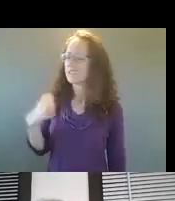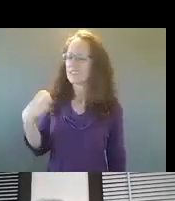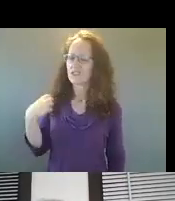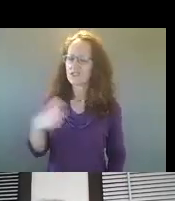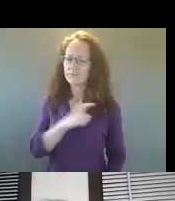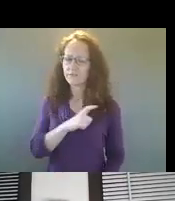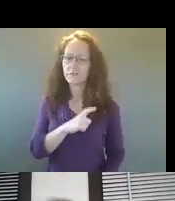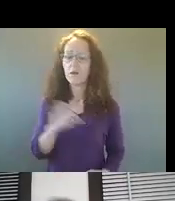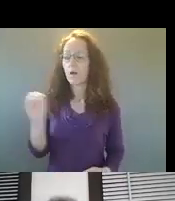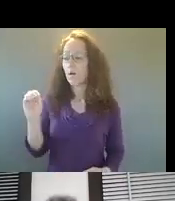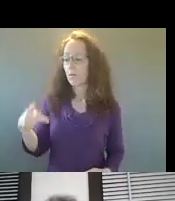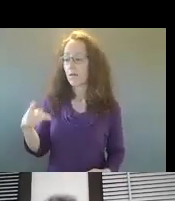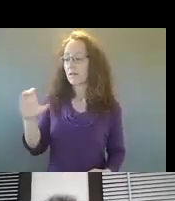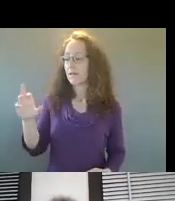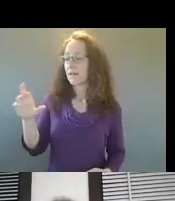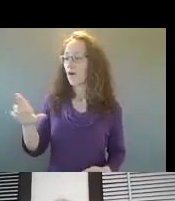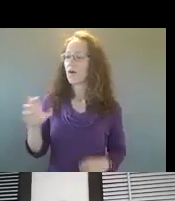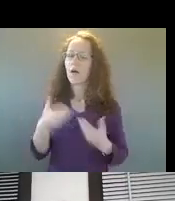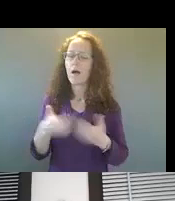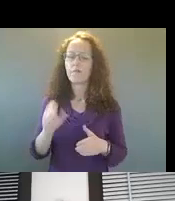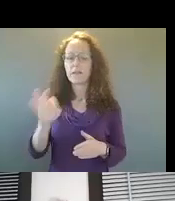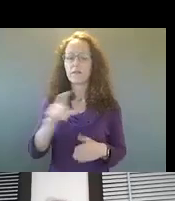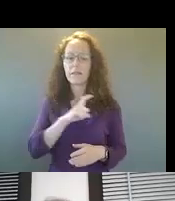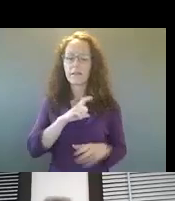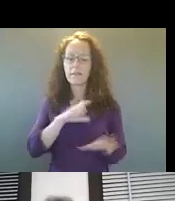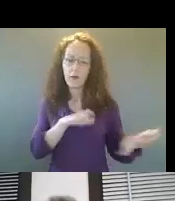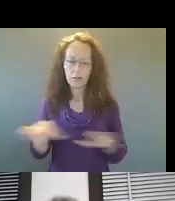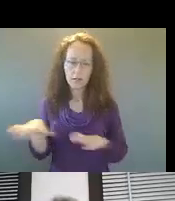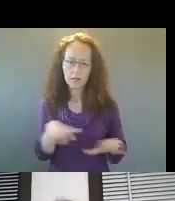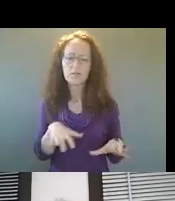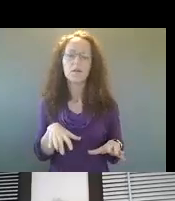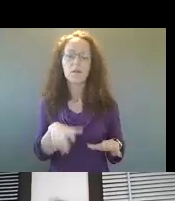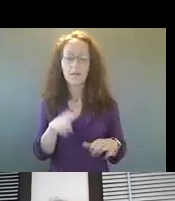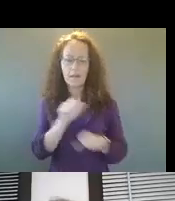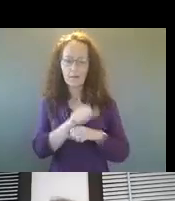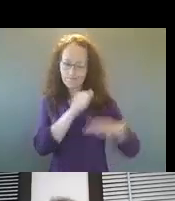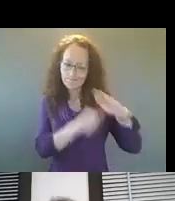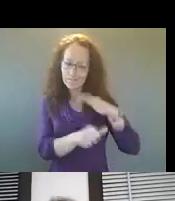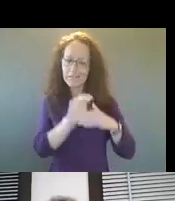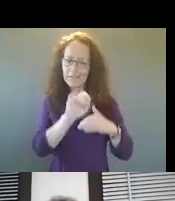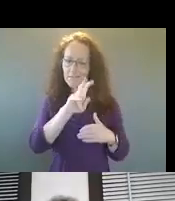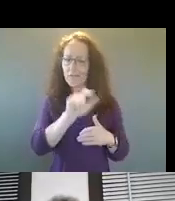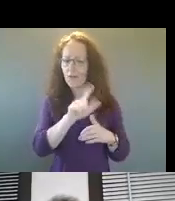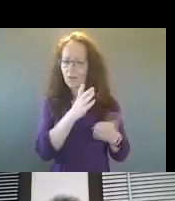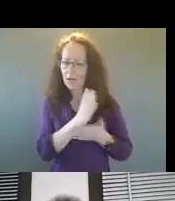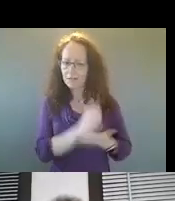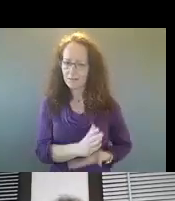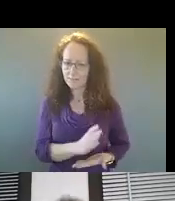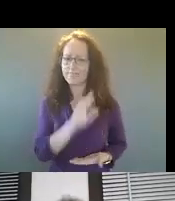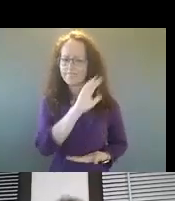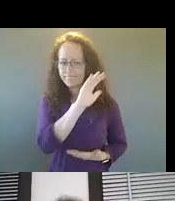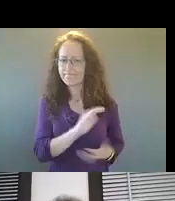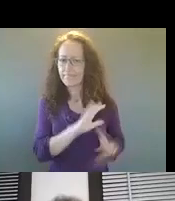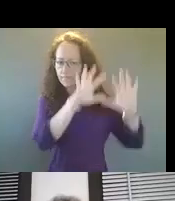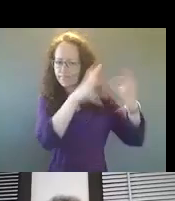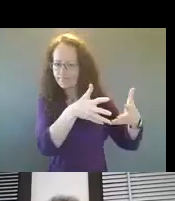OPCR Office of Police Conduct, they work out of Civil Rights Division. Uh, important to remember that, um, they, what